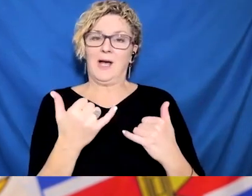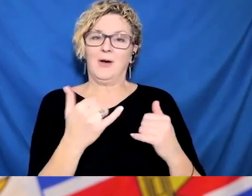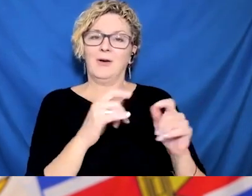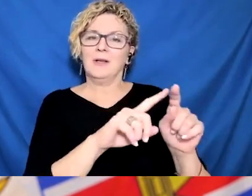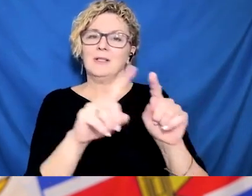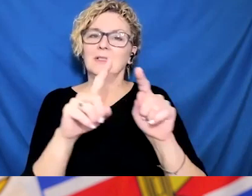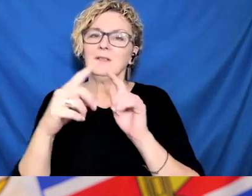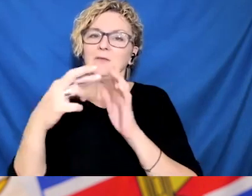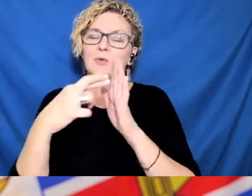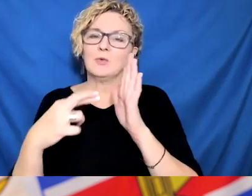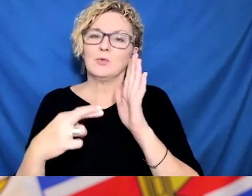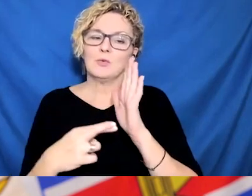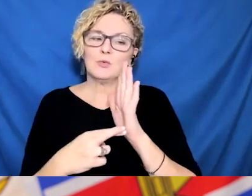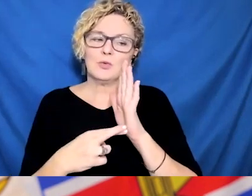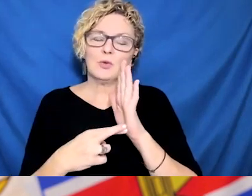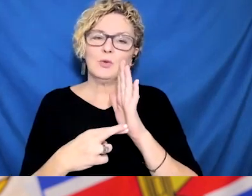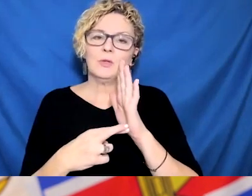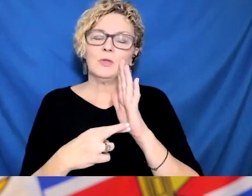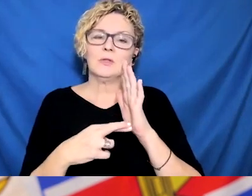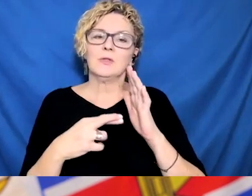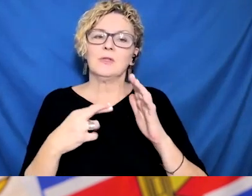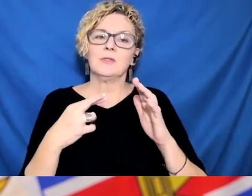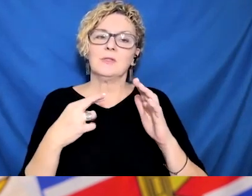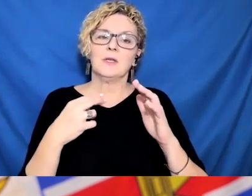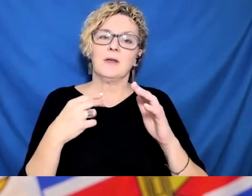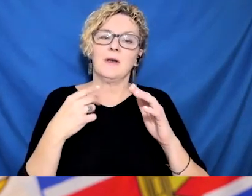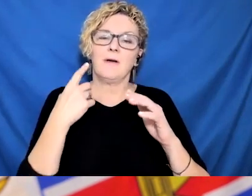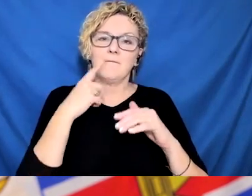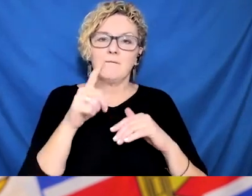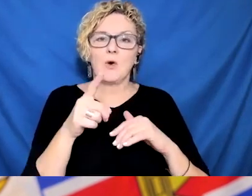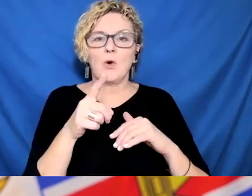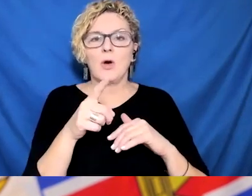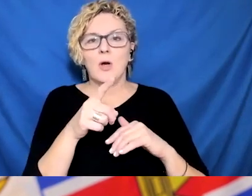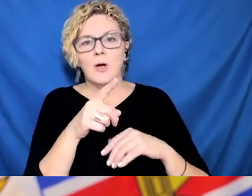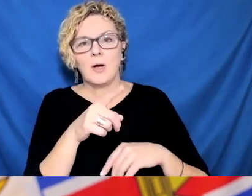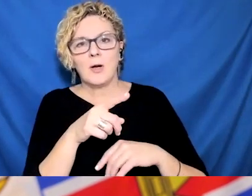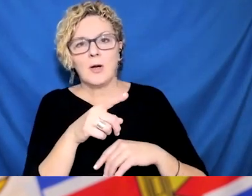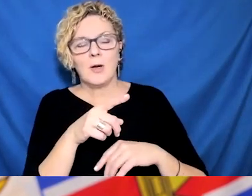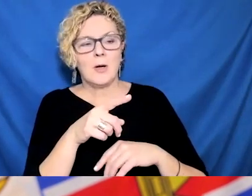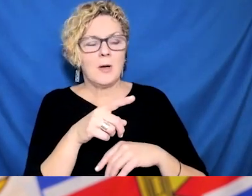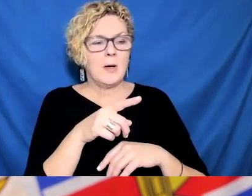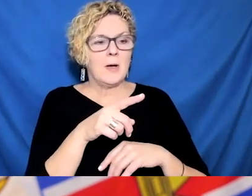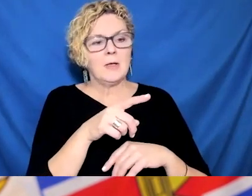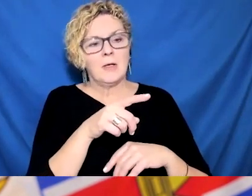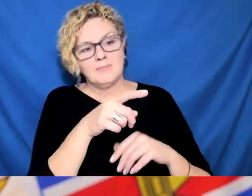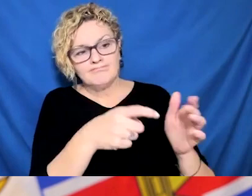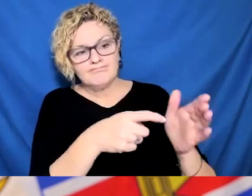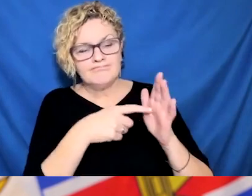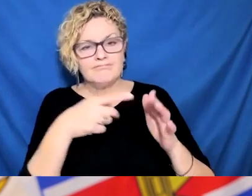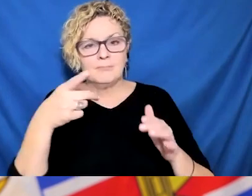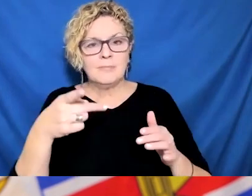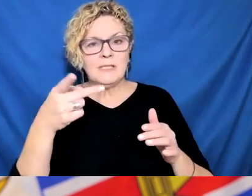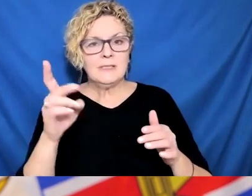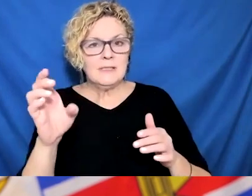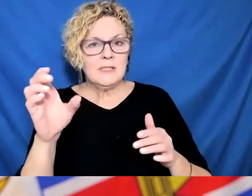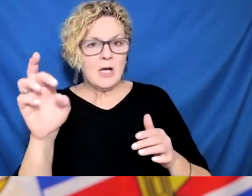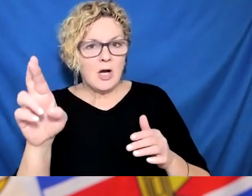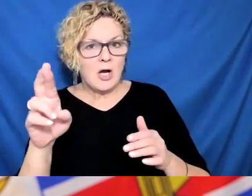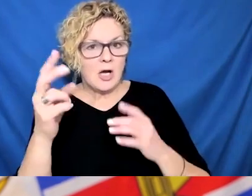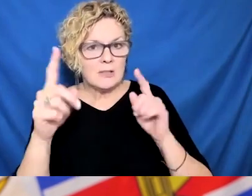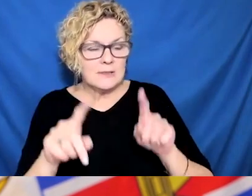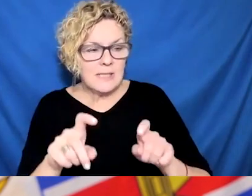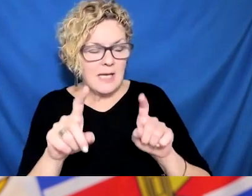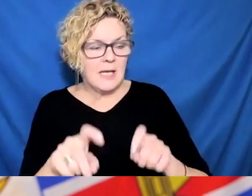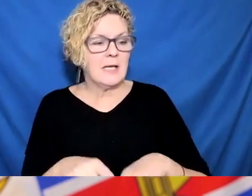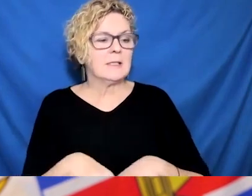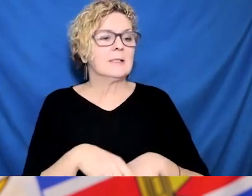200,000 that was announced and we were told were already deployed? You know, is there a plan to allocate, you know, what